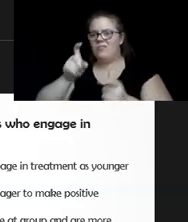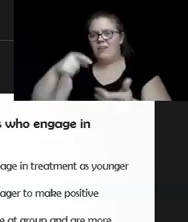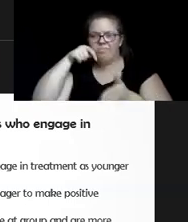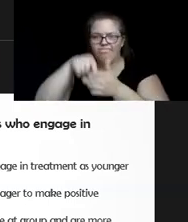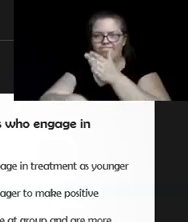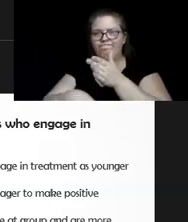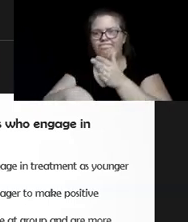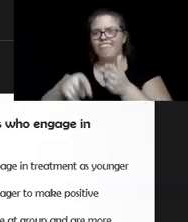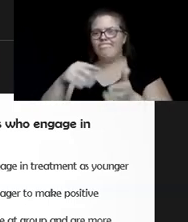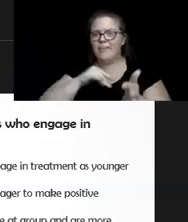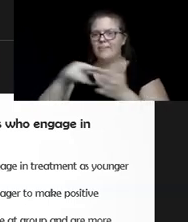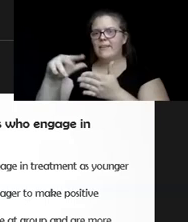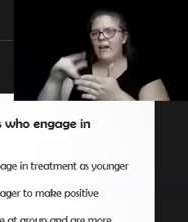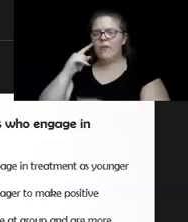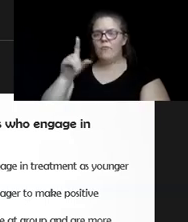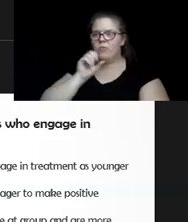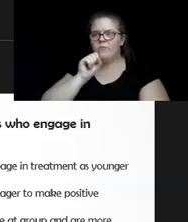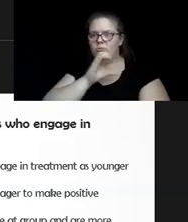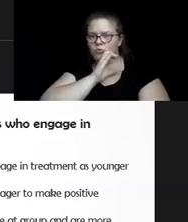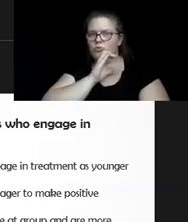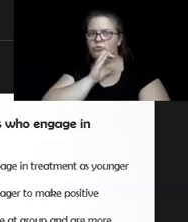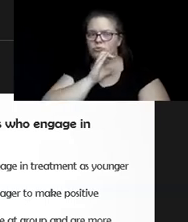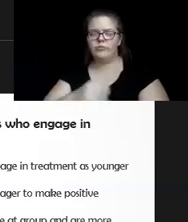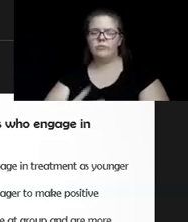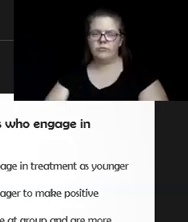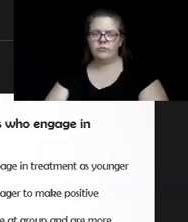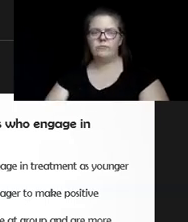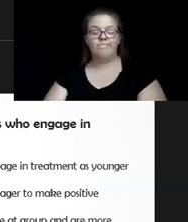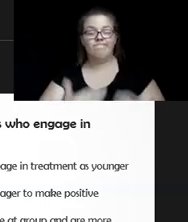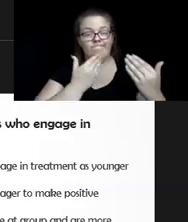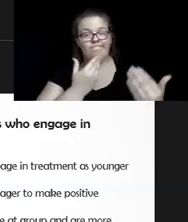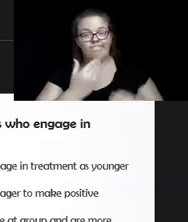So that's what I can say about that. Thank you.